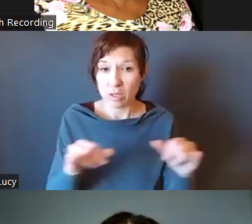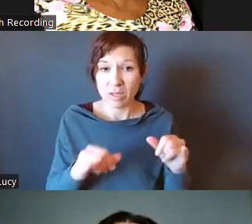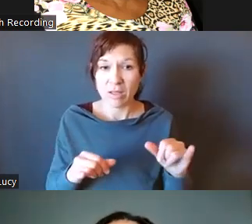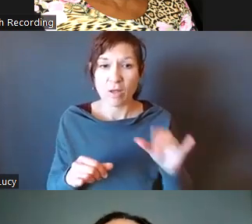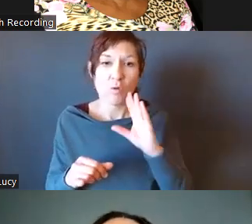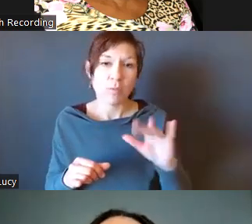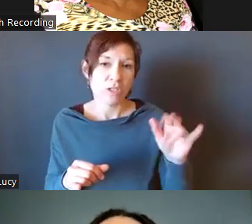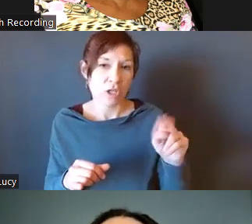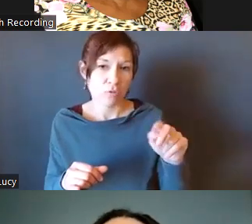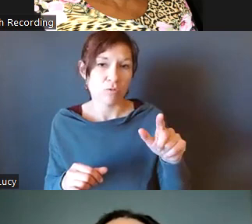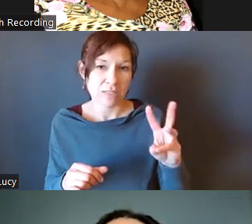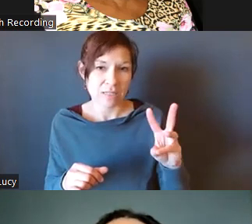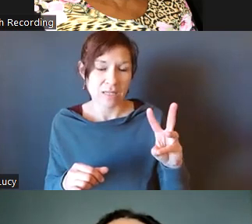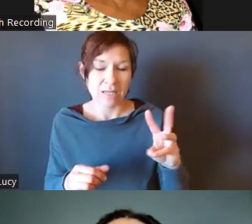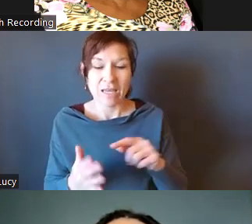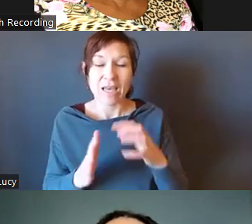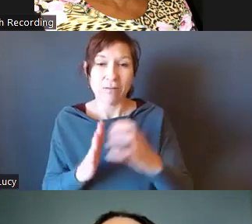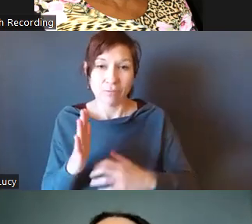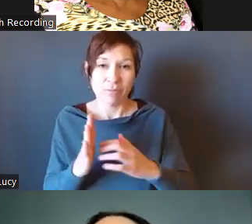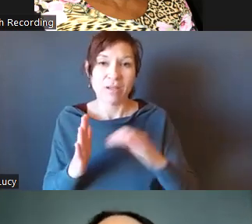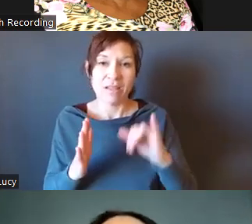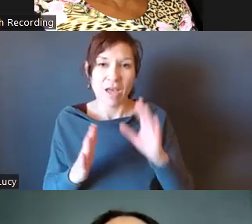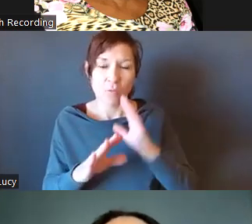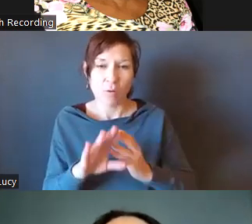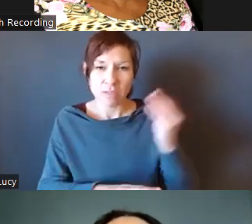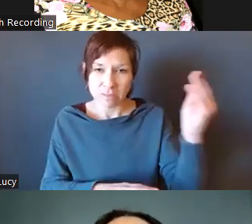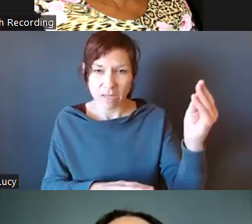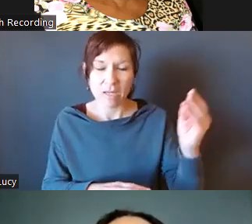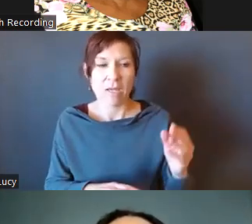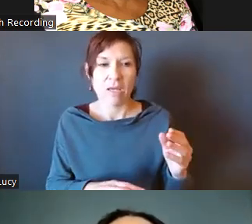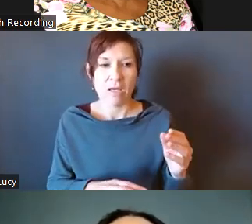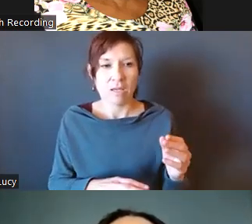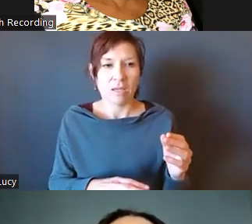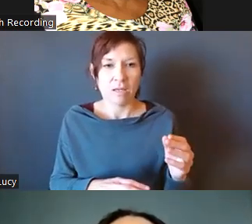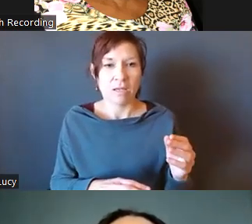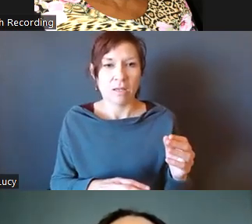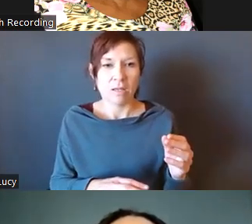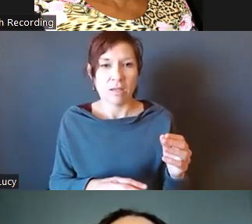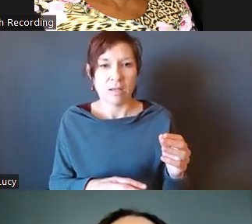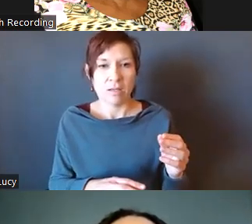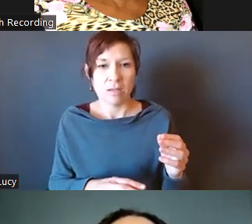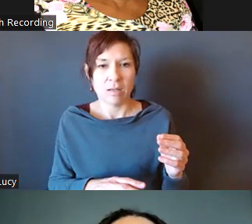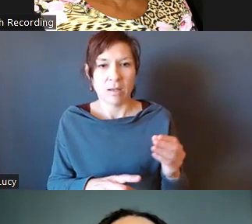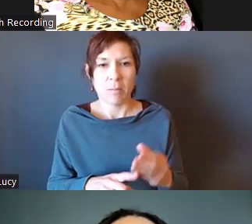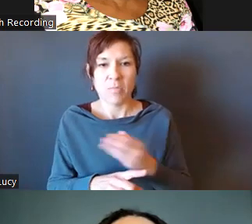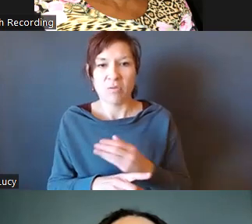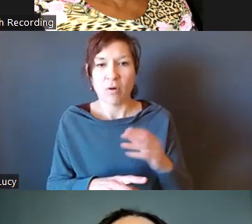And then we would submit that and then time for the public comment period closes the next day.